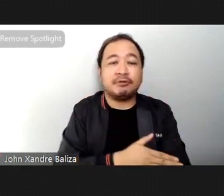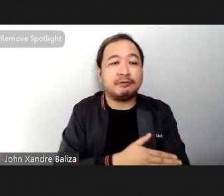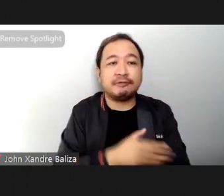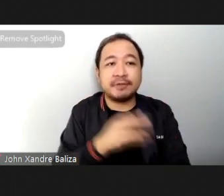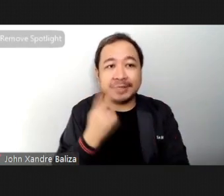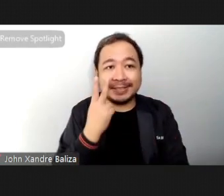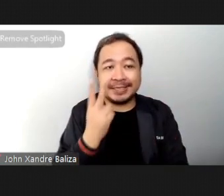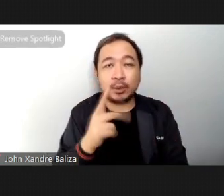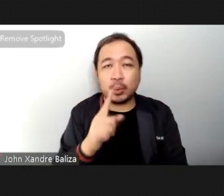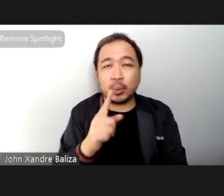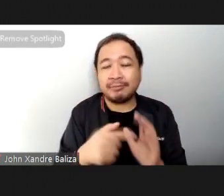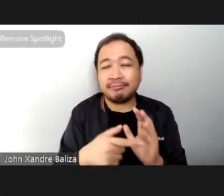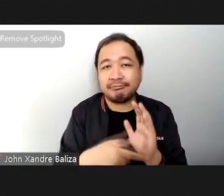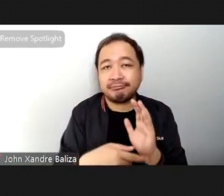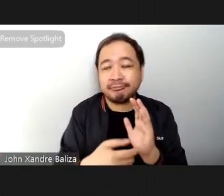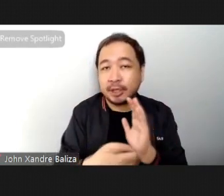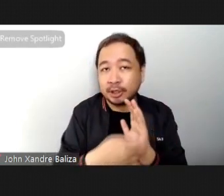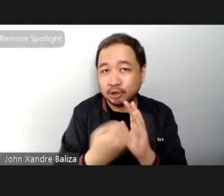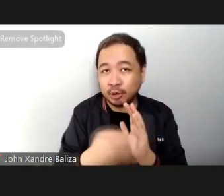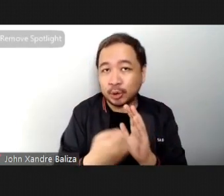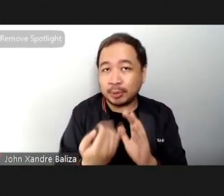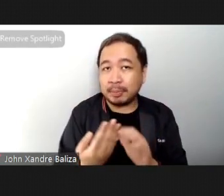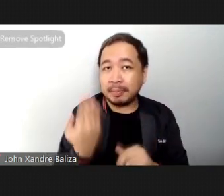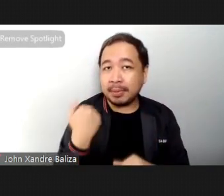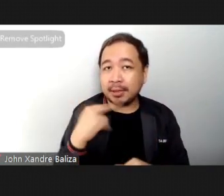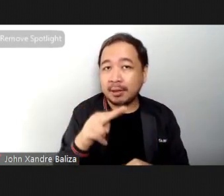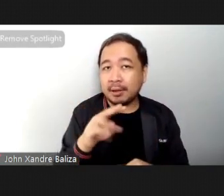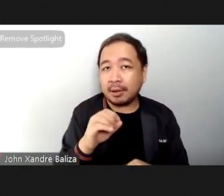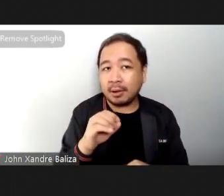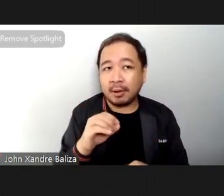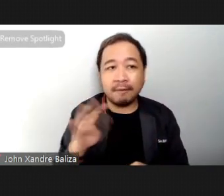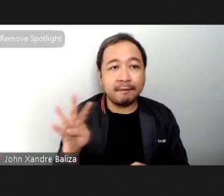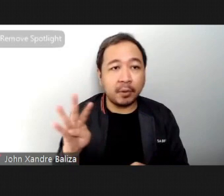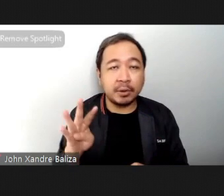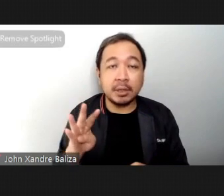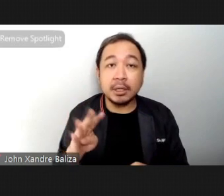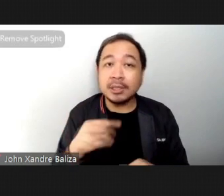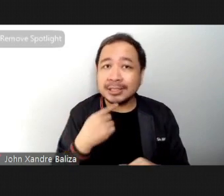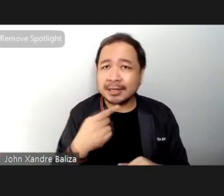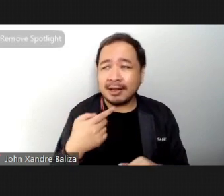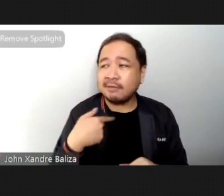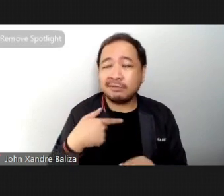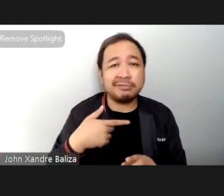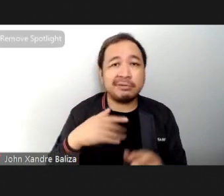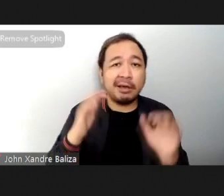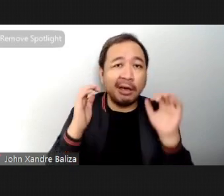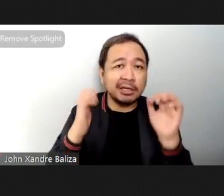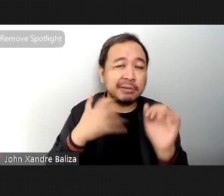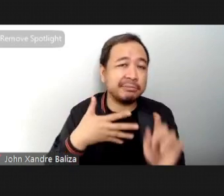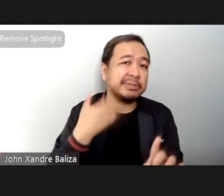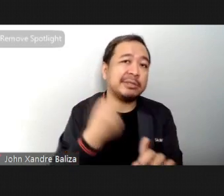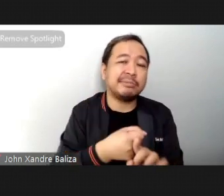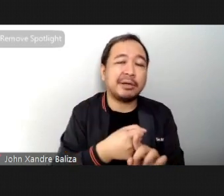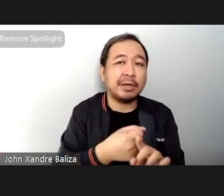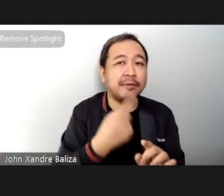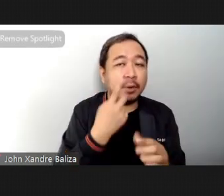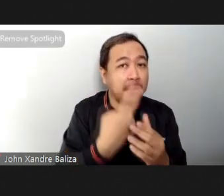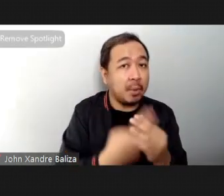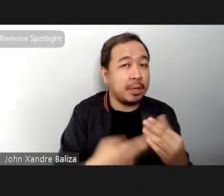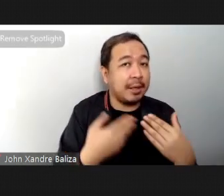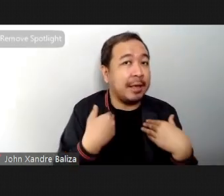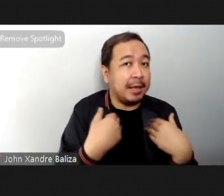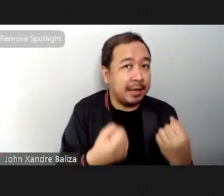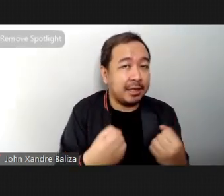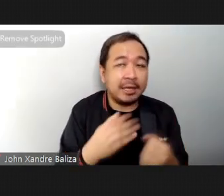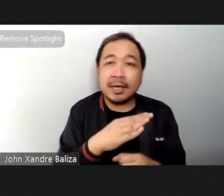Polish psychiatric association way back in 2004 found that exercise has a positive effect both on healthy people and those with